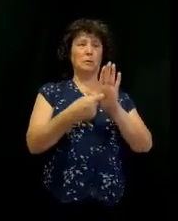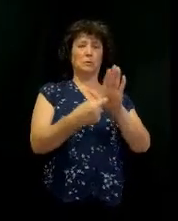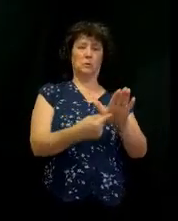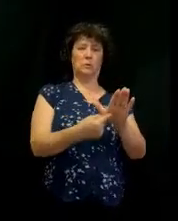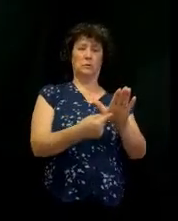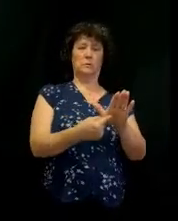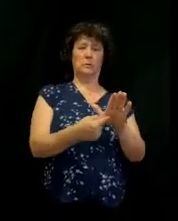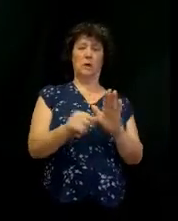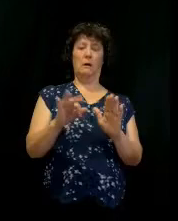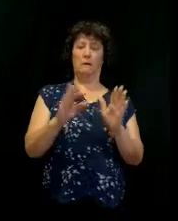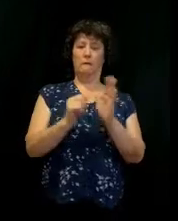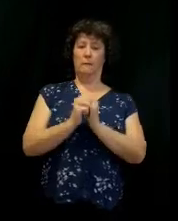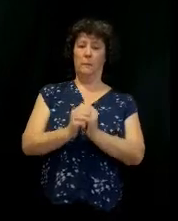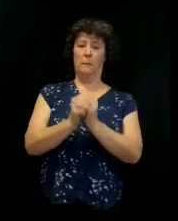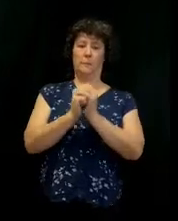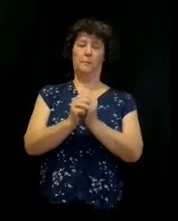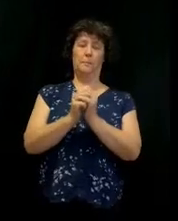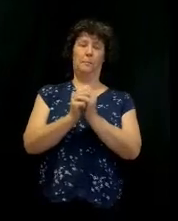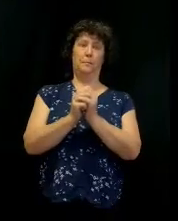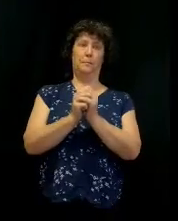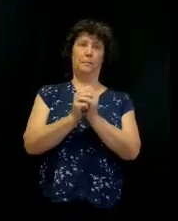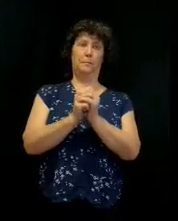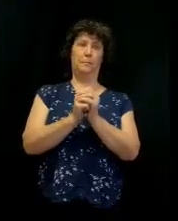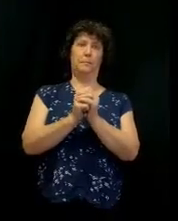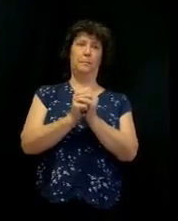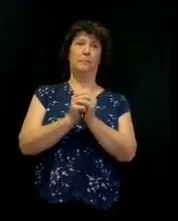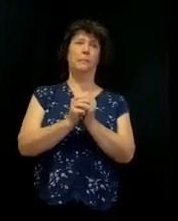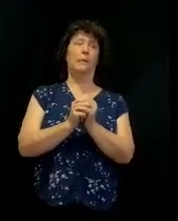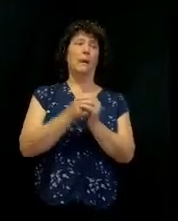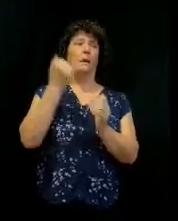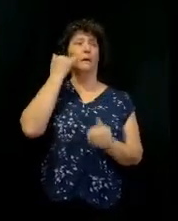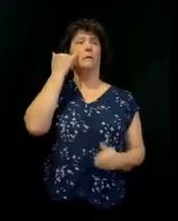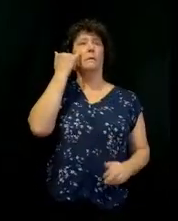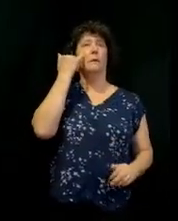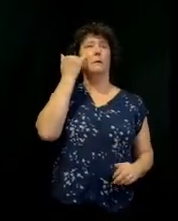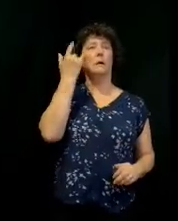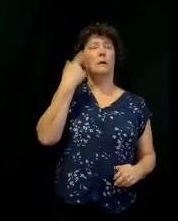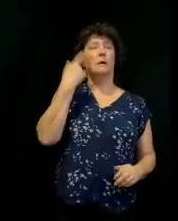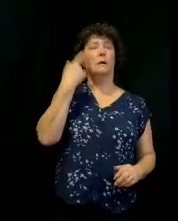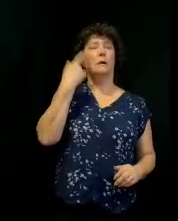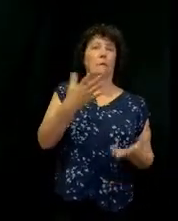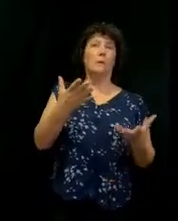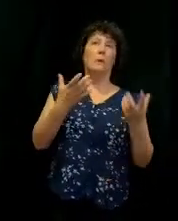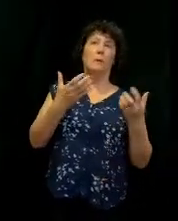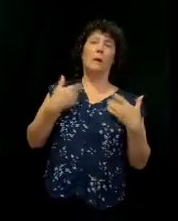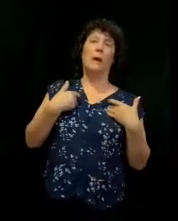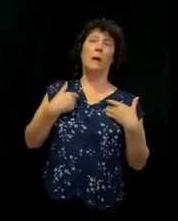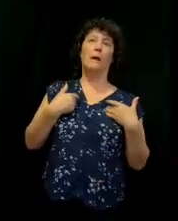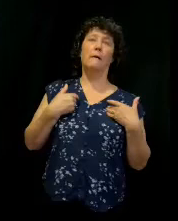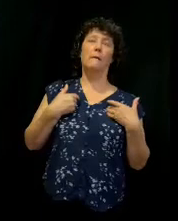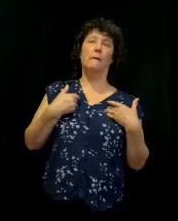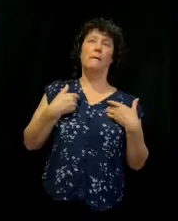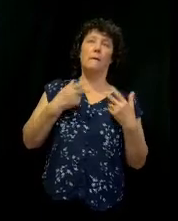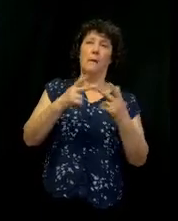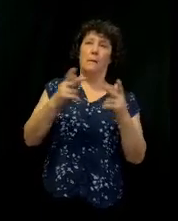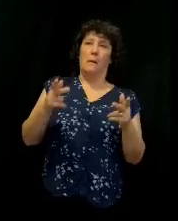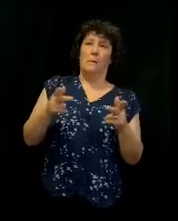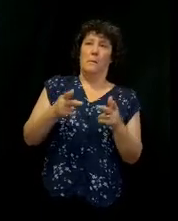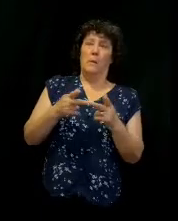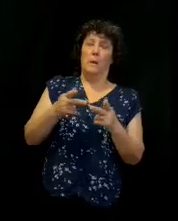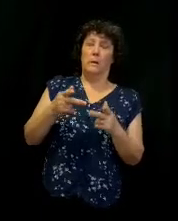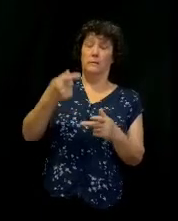I want you to hear what I'm saying this morning, church. Listen, if we want to have a habitat for God